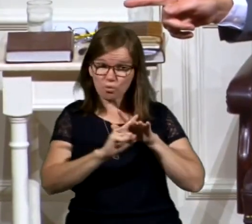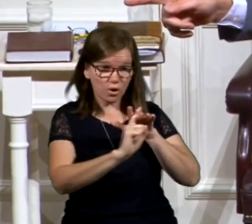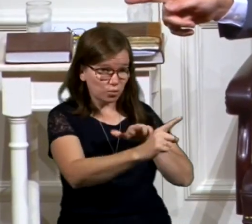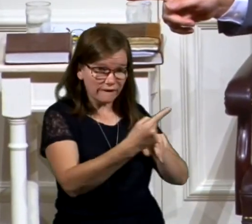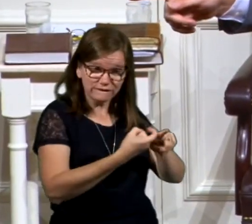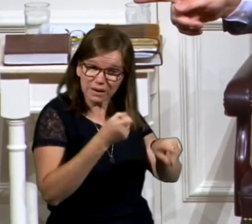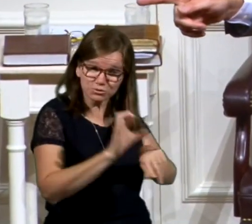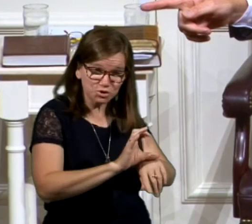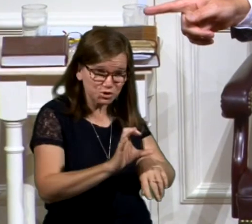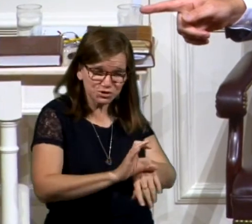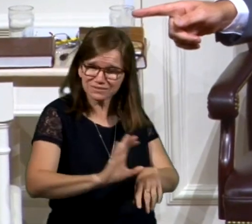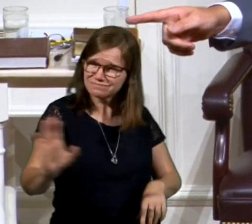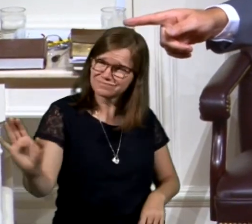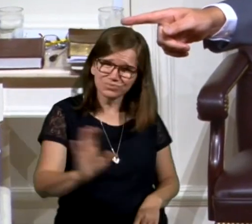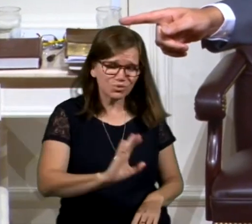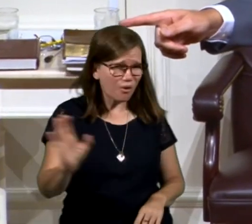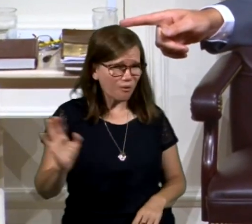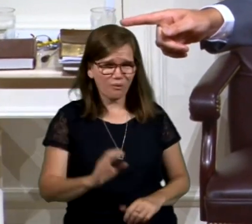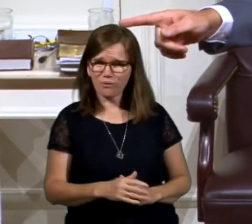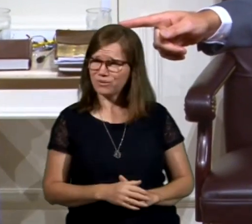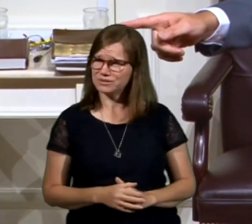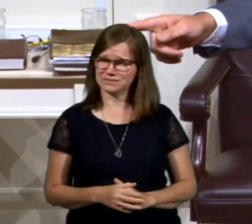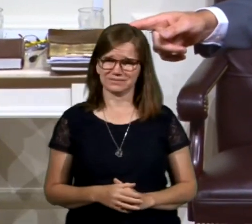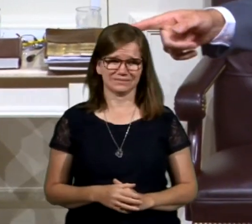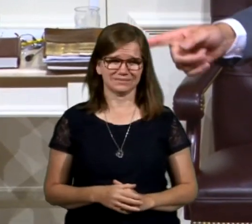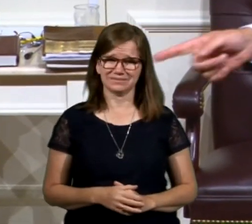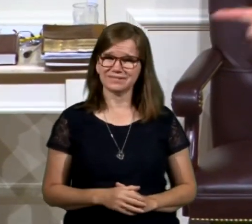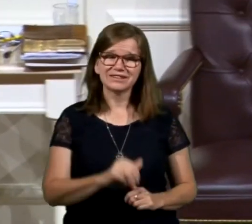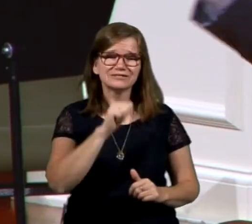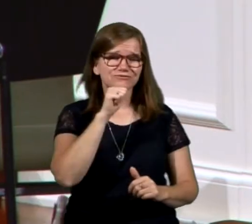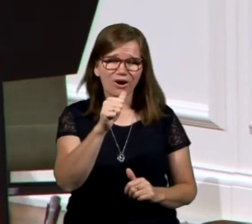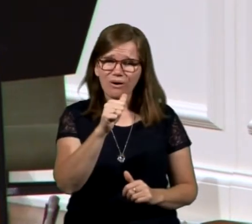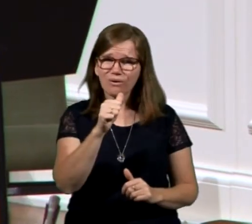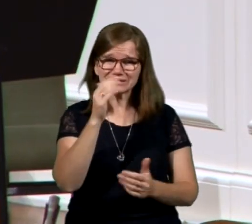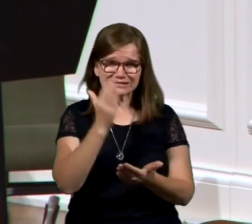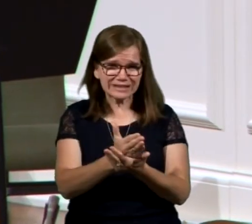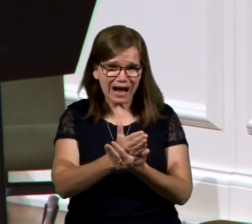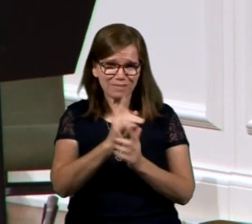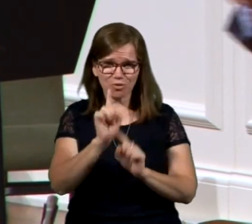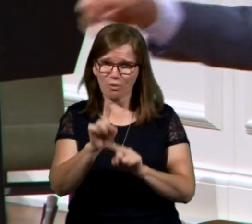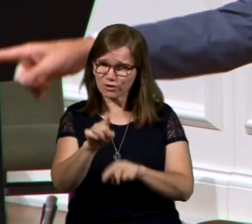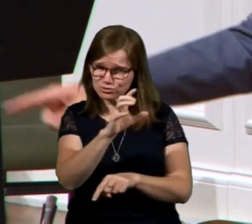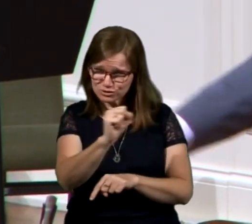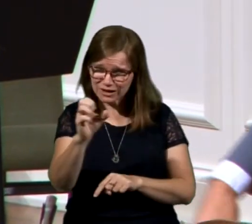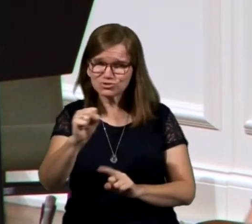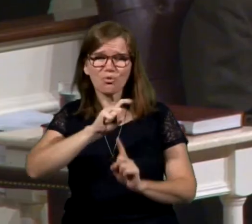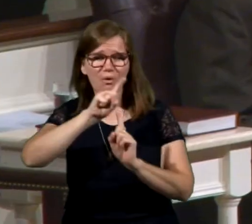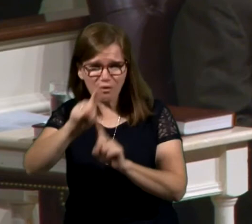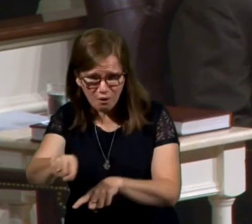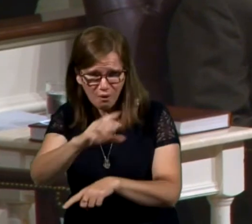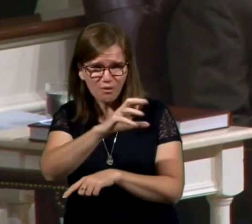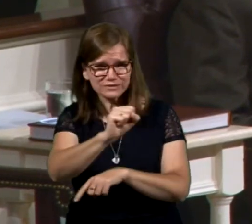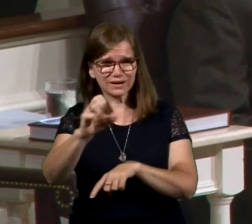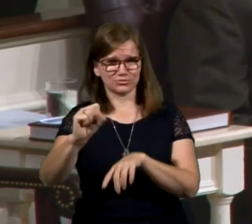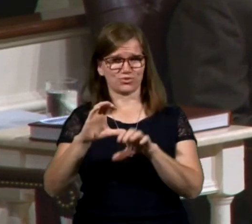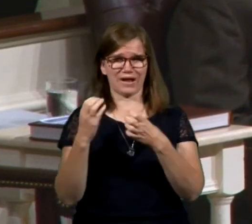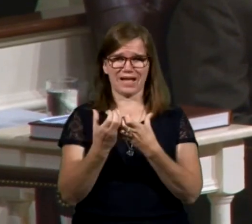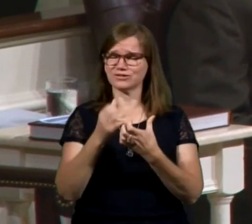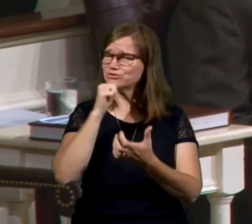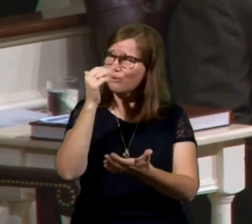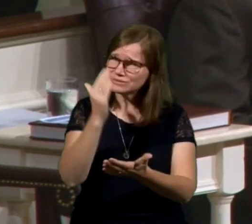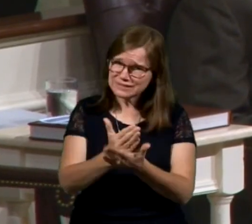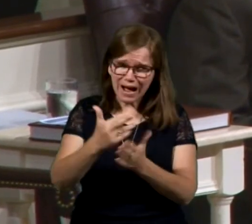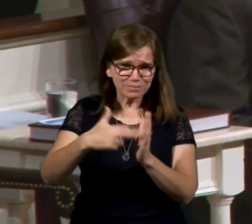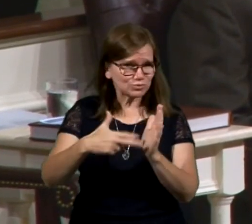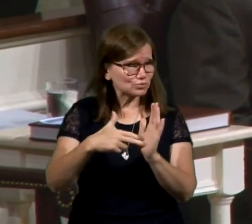church. Goodness, don't do that. Don't stop attending your Sunday school. Go to your Sunday school class. Don't stop